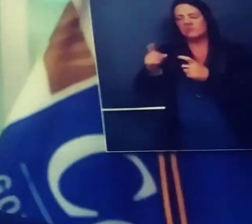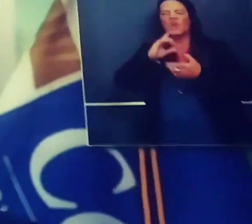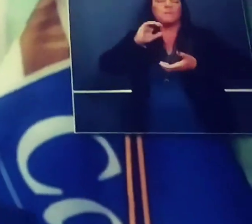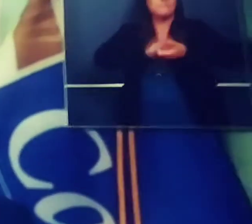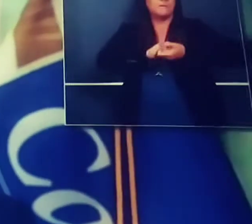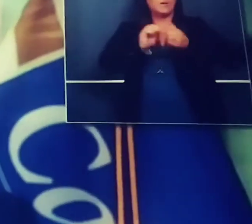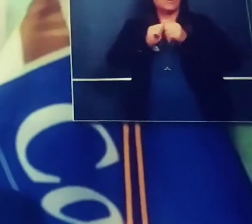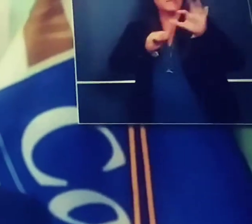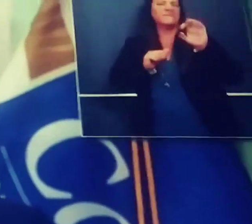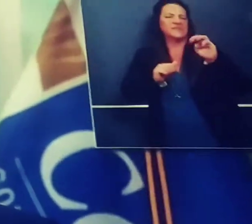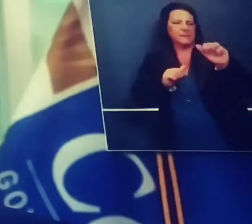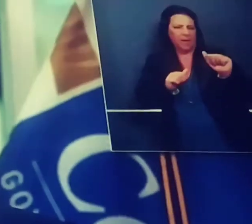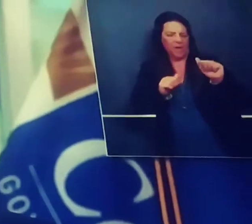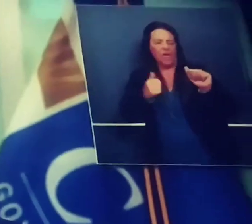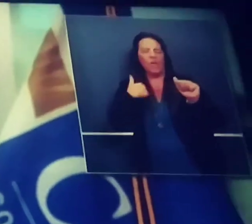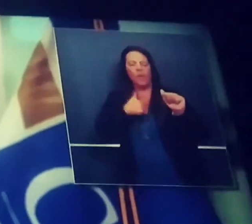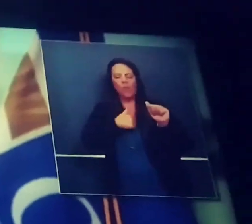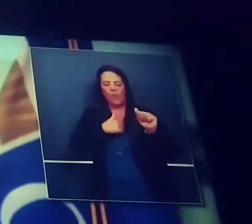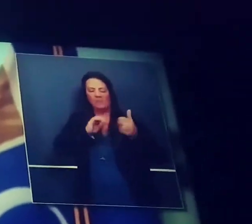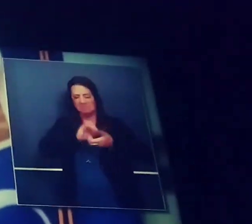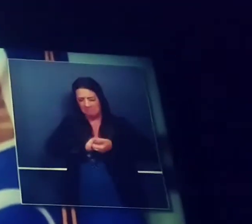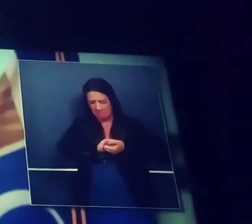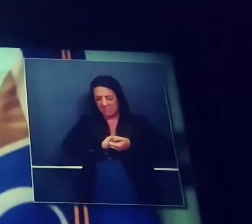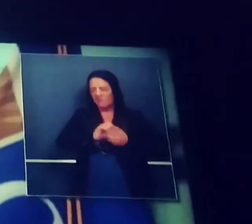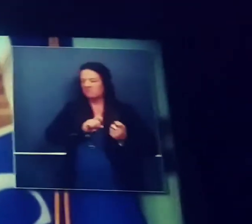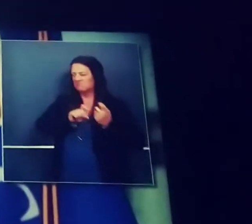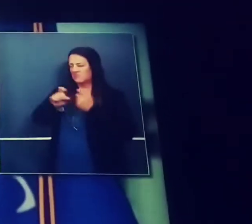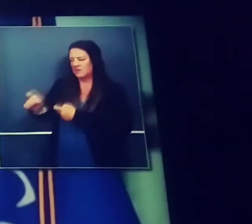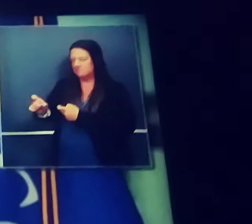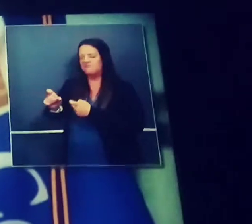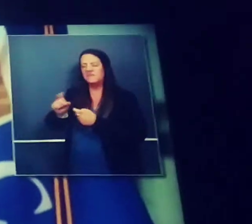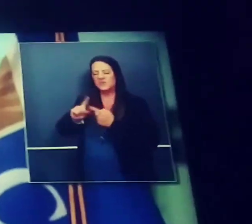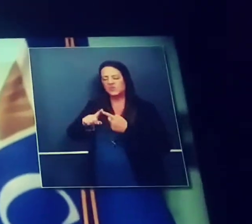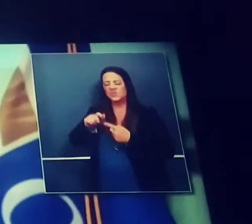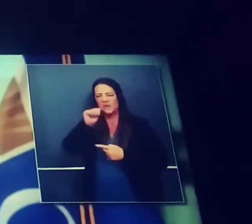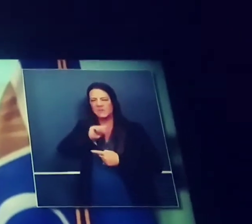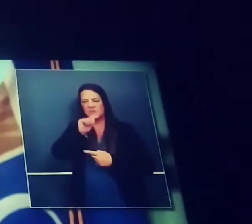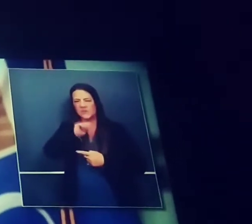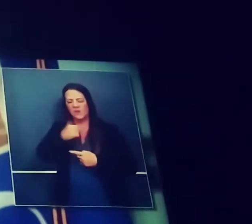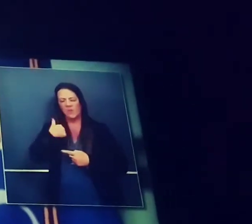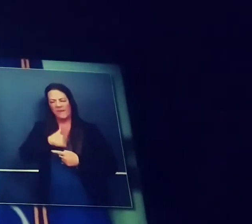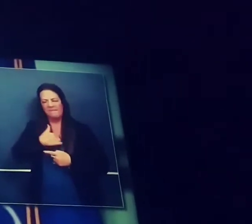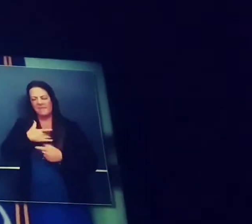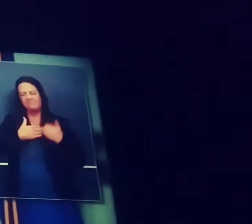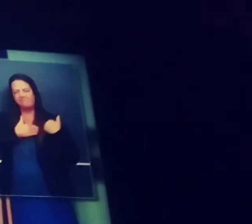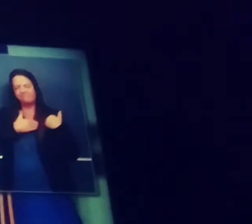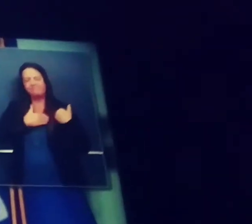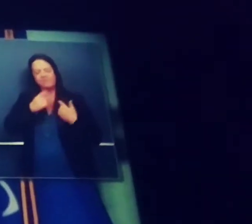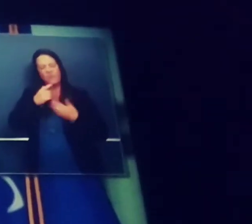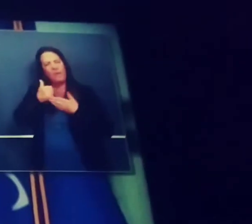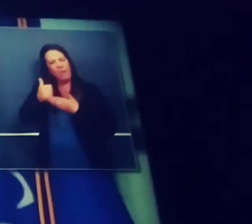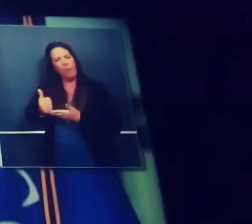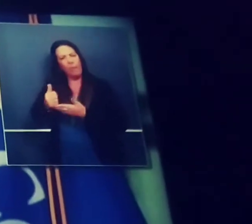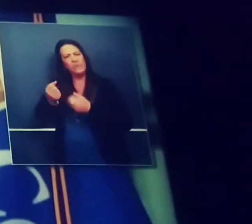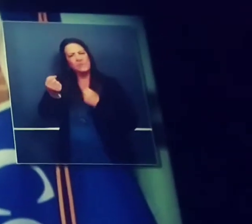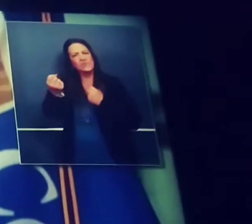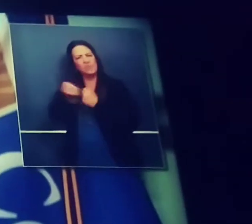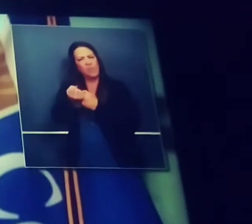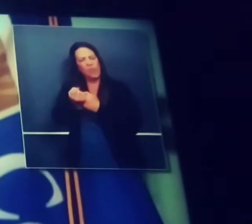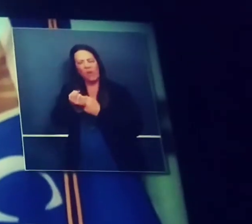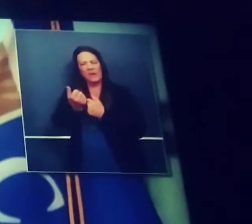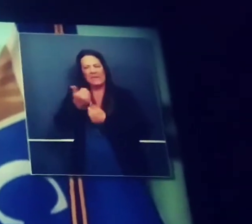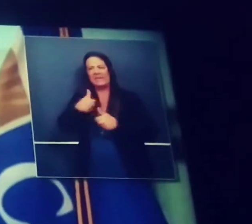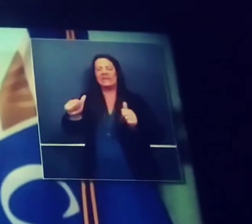to Arizona. We feel a deep sense of responsibility to support American citizens